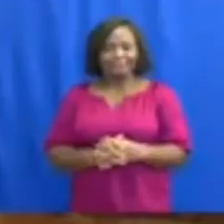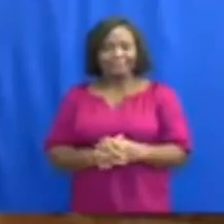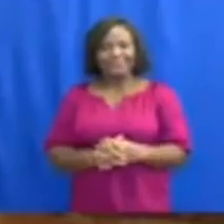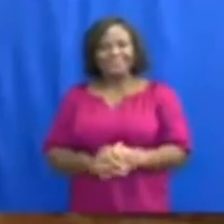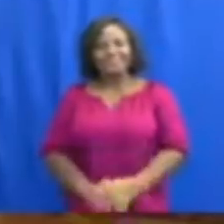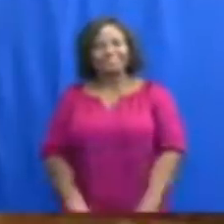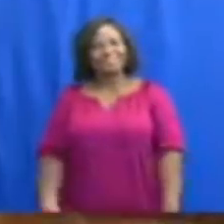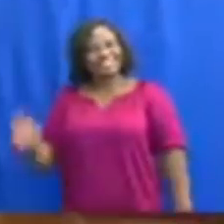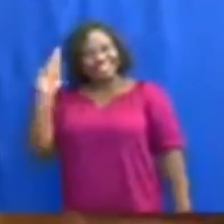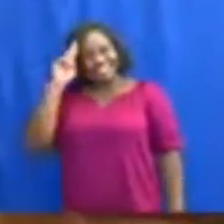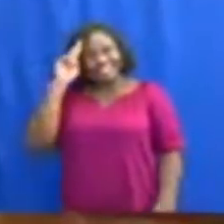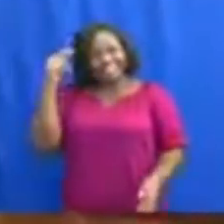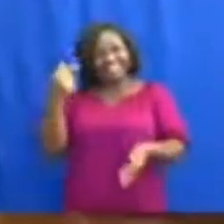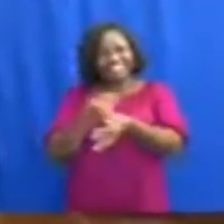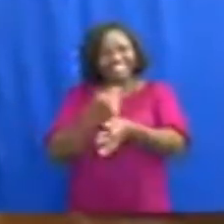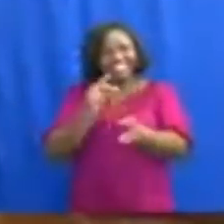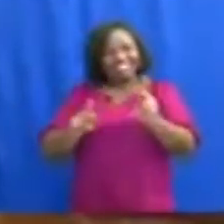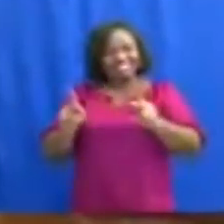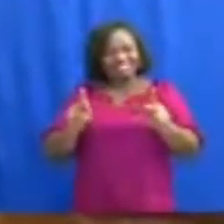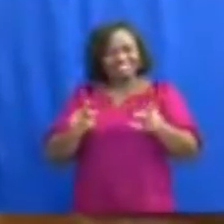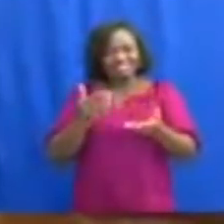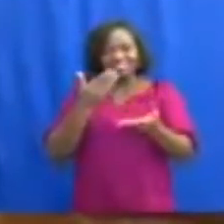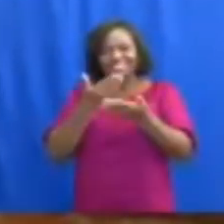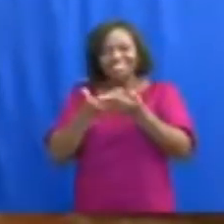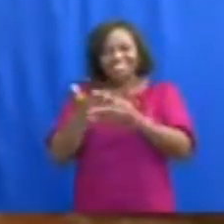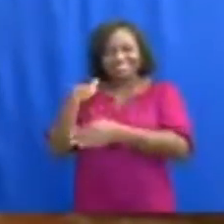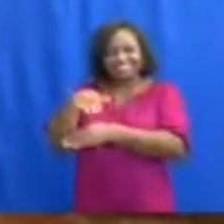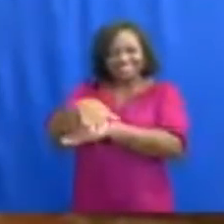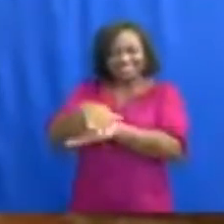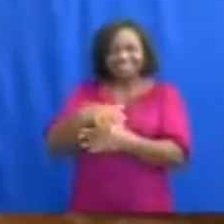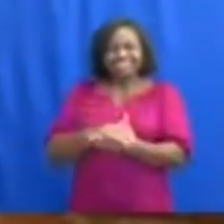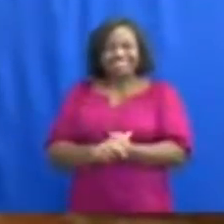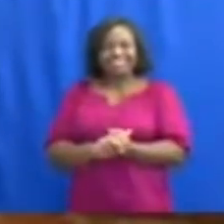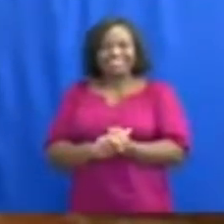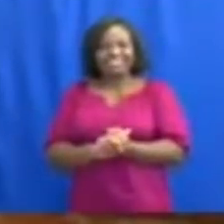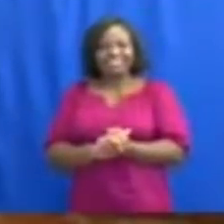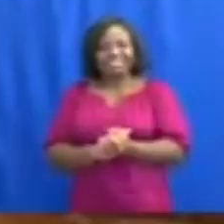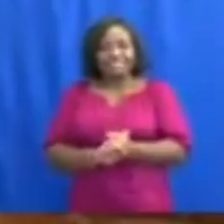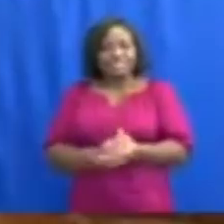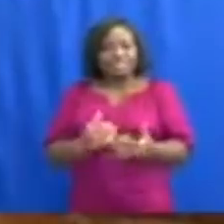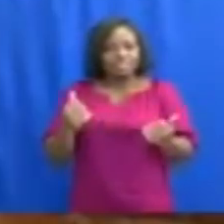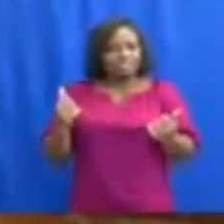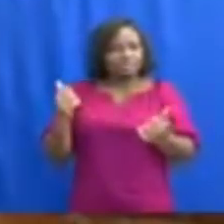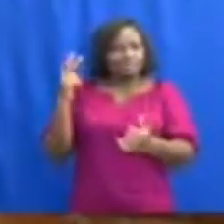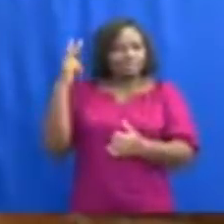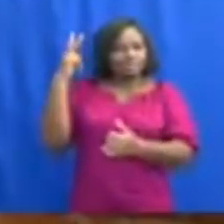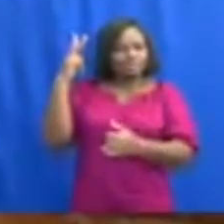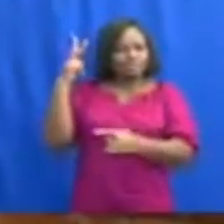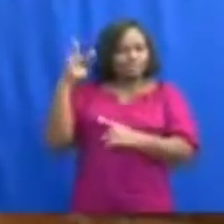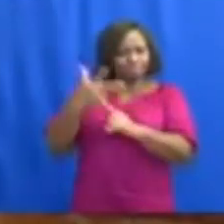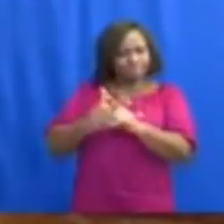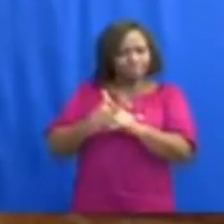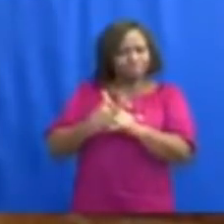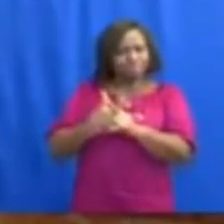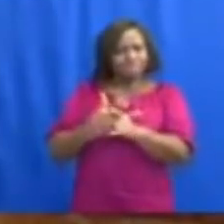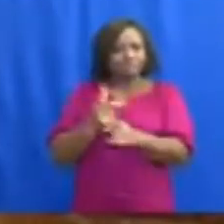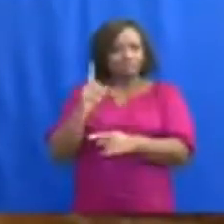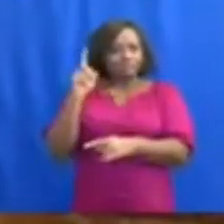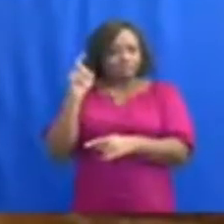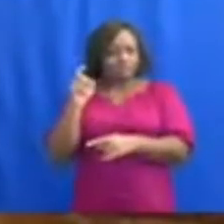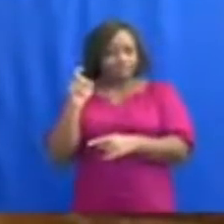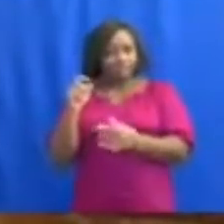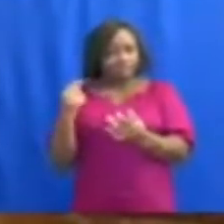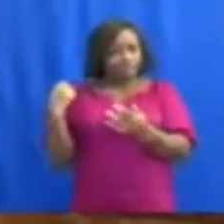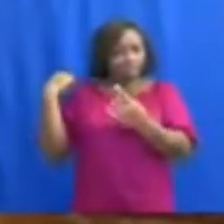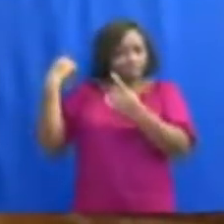Good evening. This is President Nana Adudankwa Ekufadu with update number 12 on the coronavirus situation in Ghana.